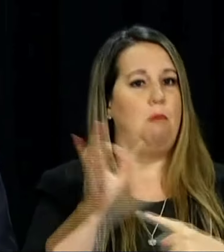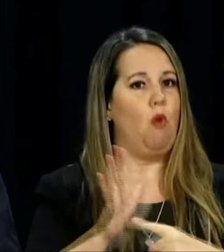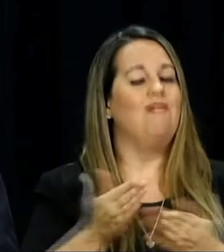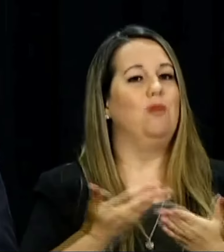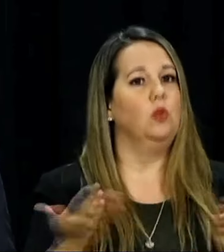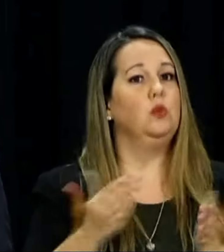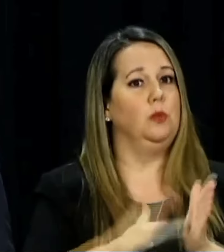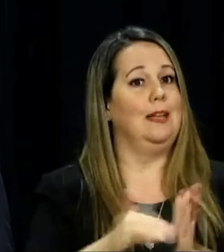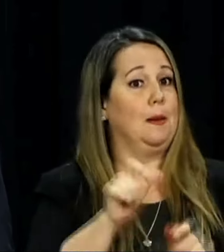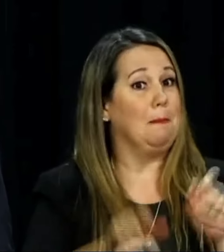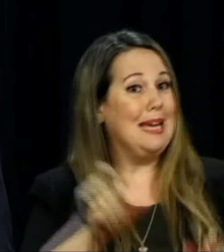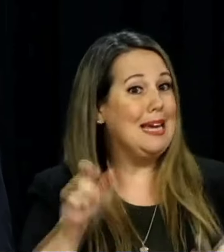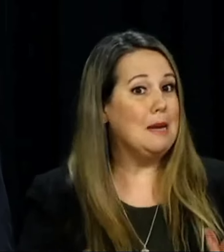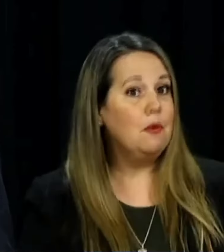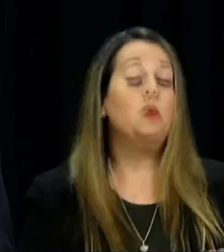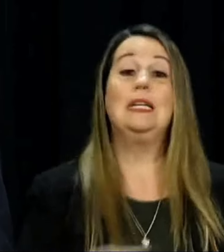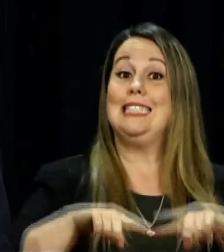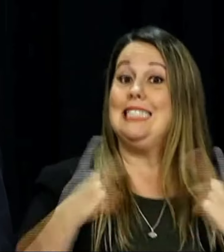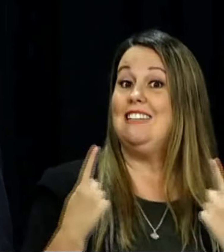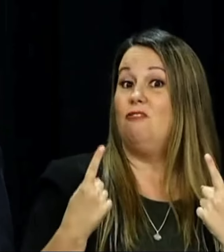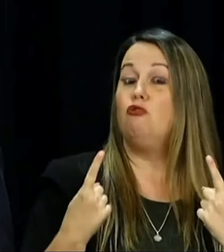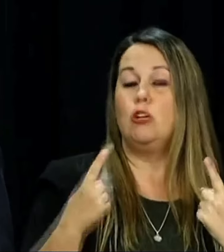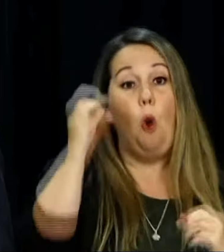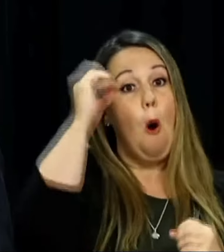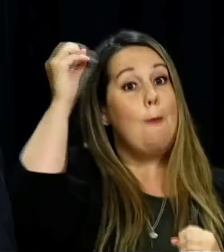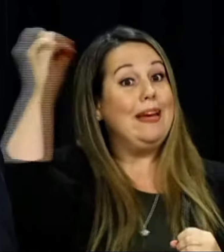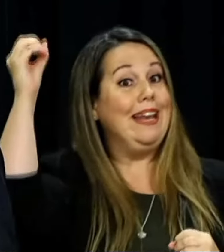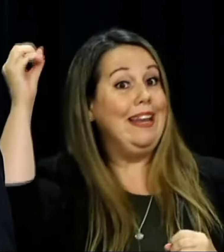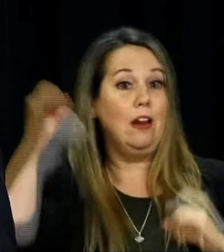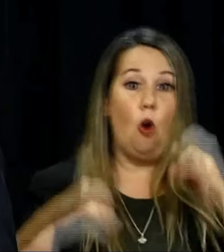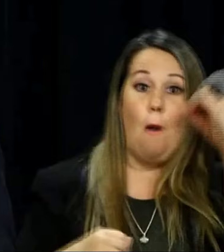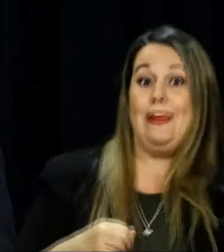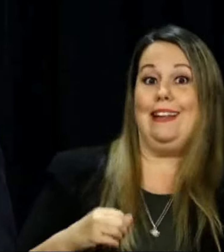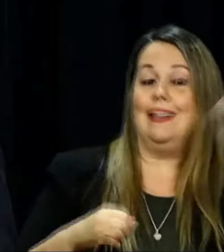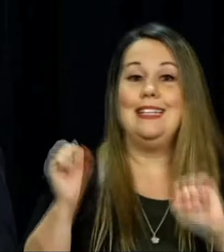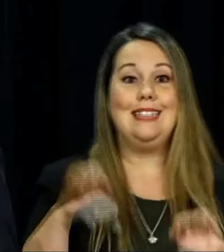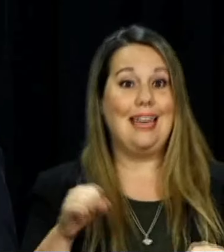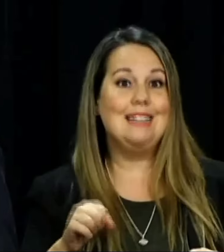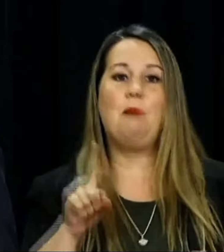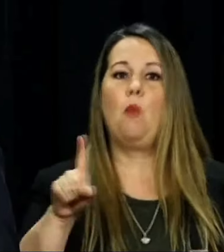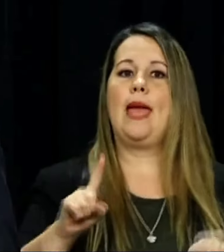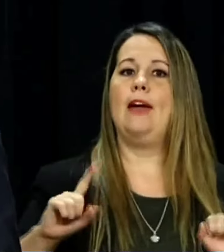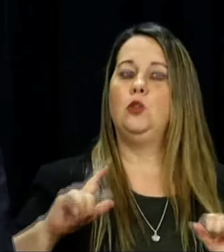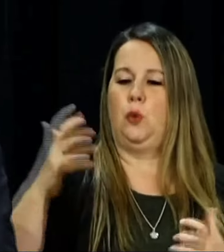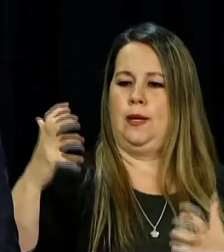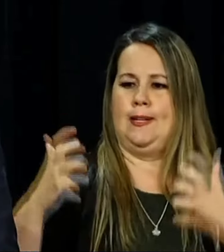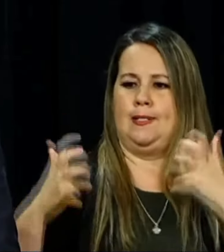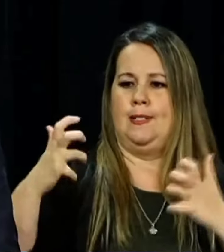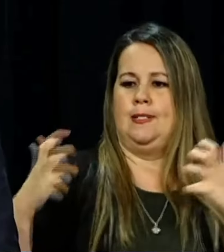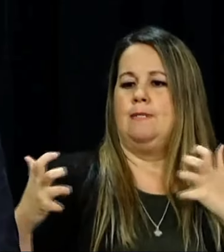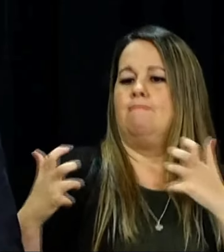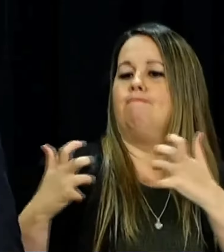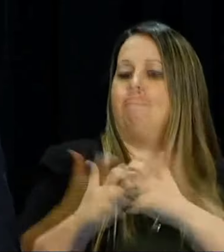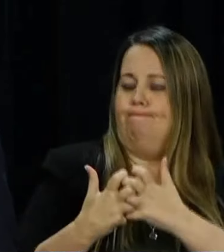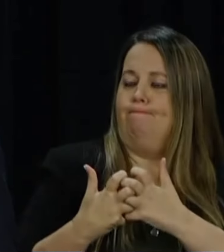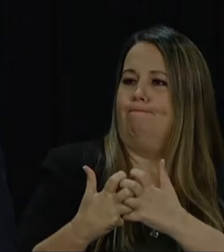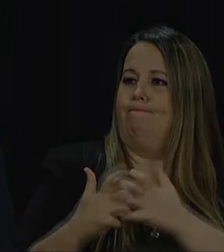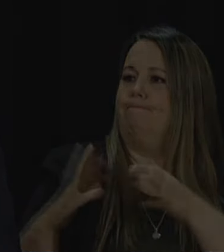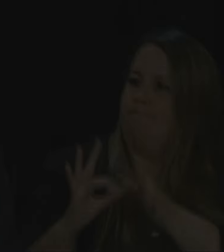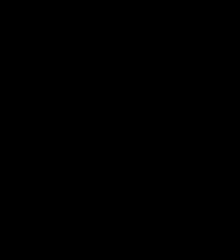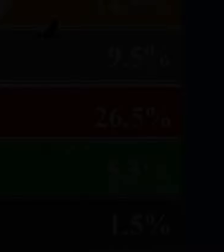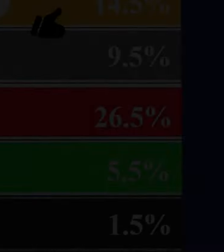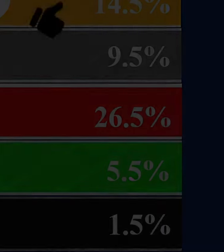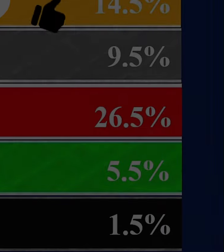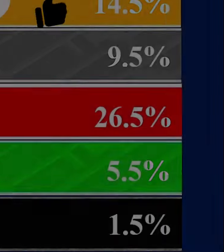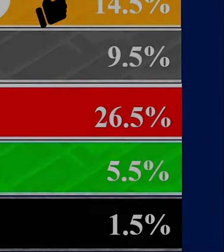going. There is a difference of opinion between our respective parties on this issue and we have a compromise that doesn't meet the needs of both parties, I suspect, but actually is a good way